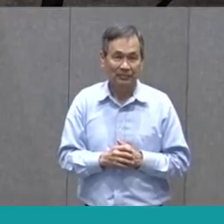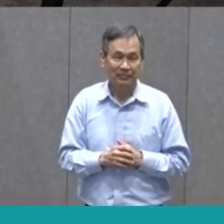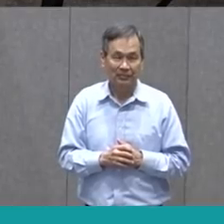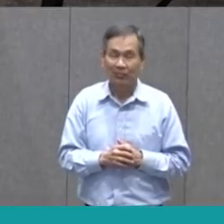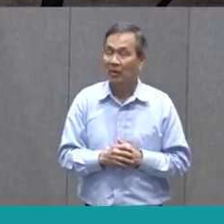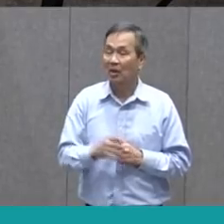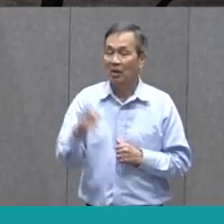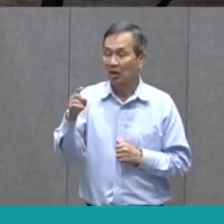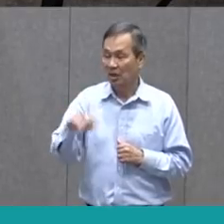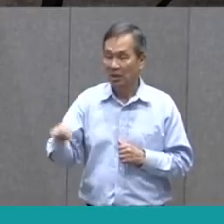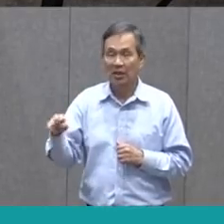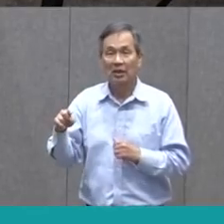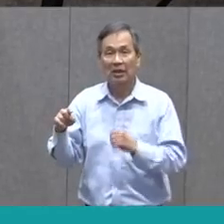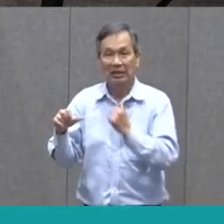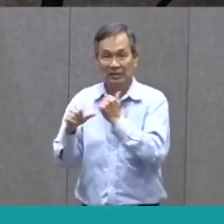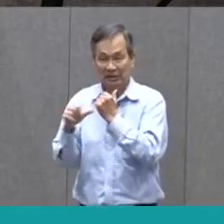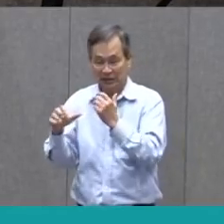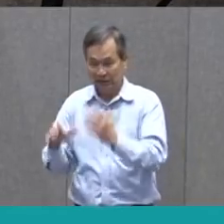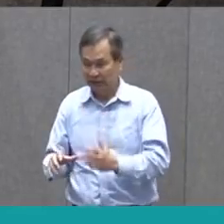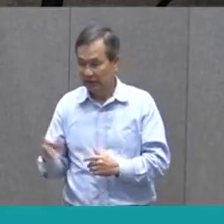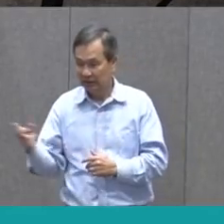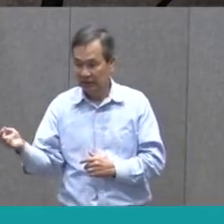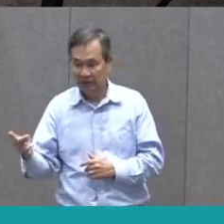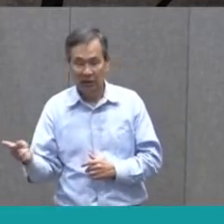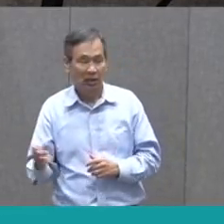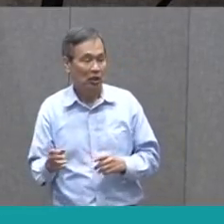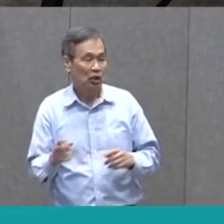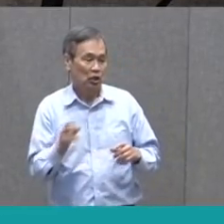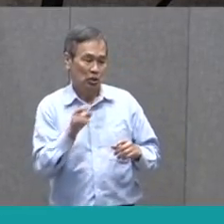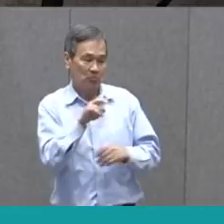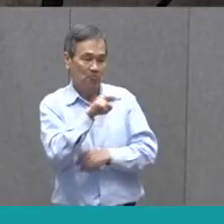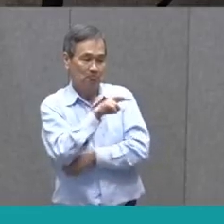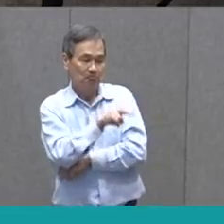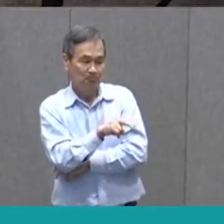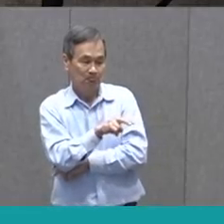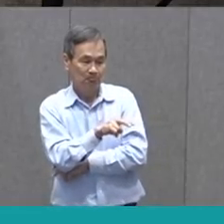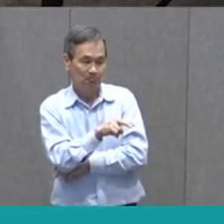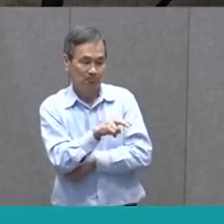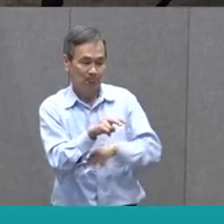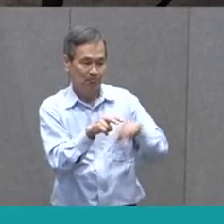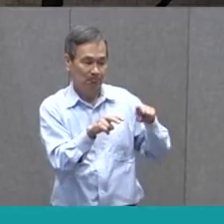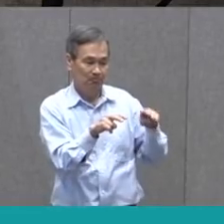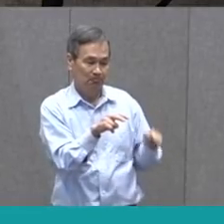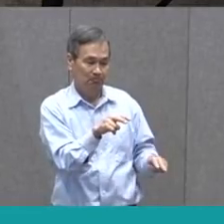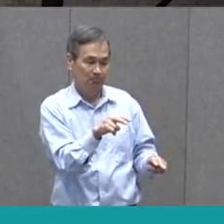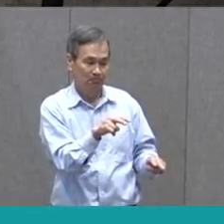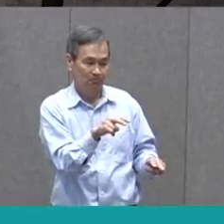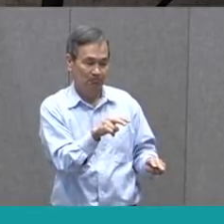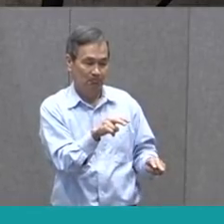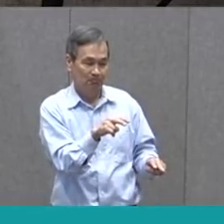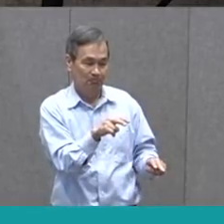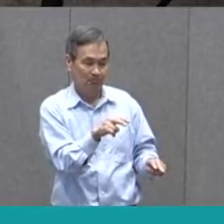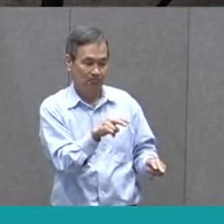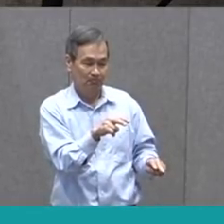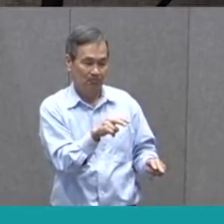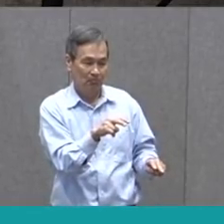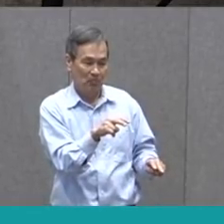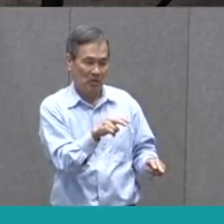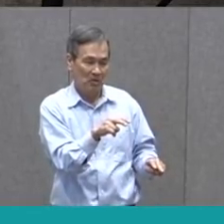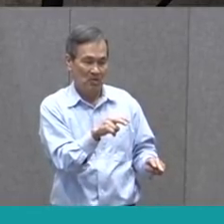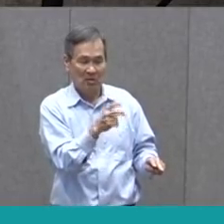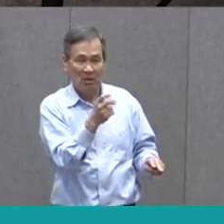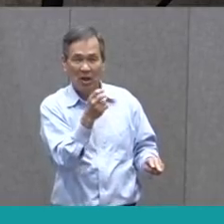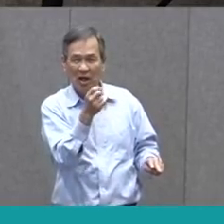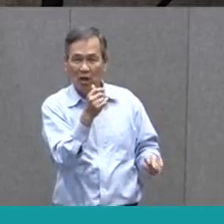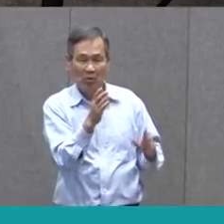The pair take a good long look. It leans a little bit to the